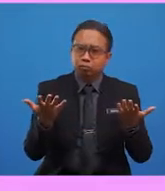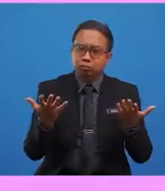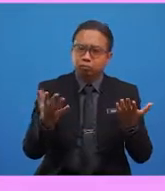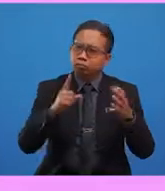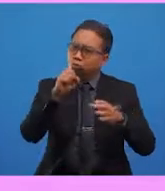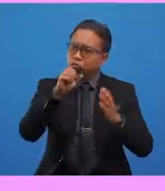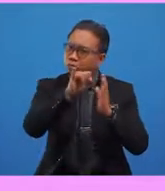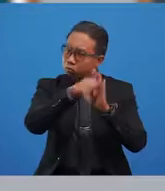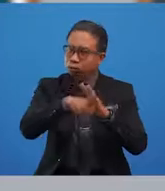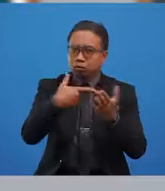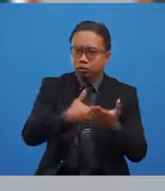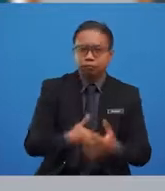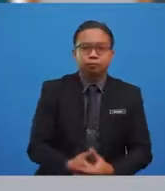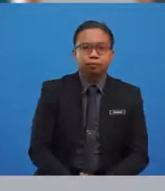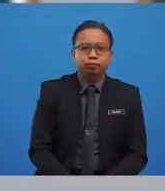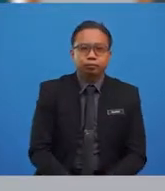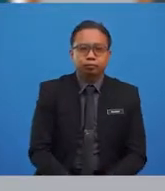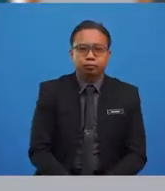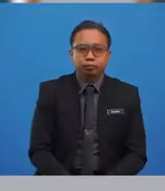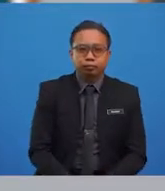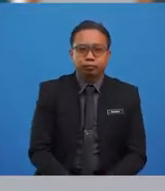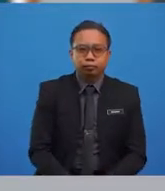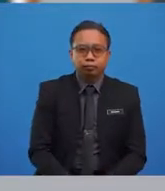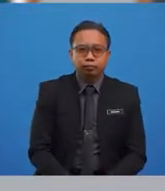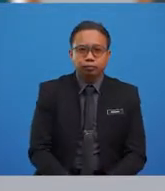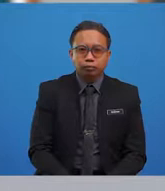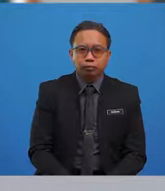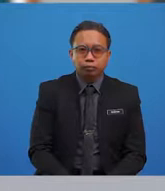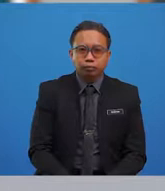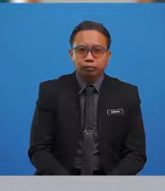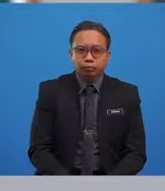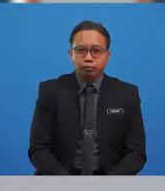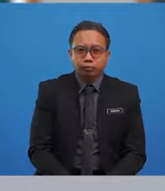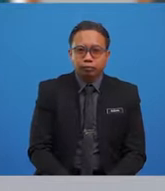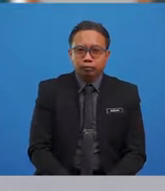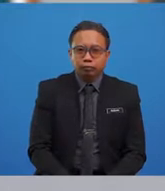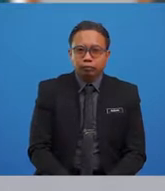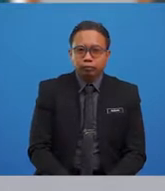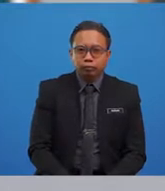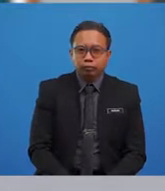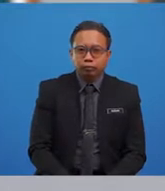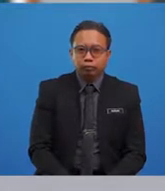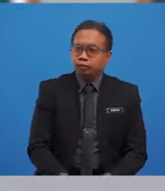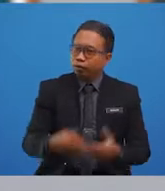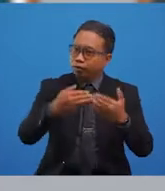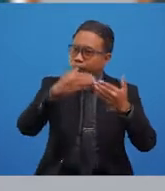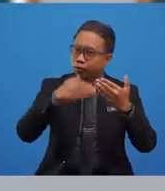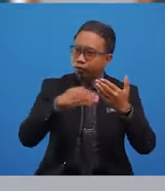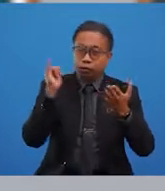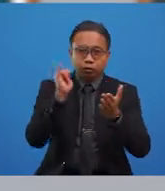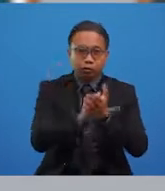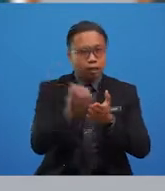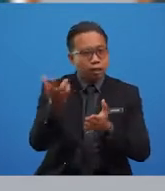up. Oh, okay. Alright. Careful. Yeah. Alright. Okay. But before that,